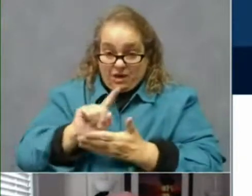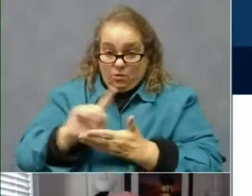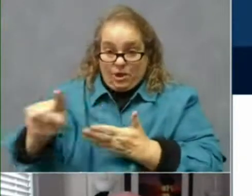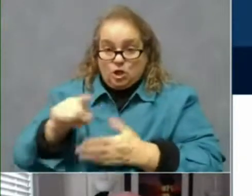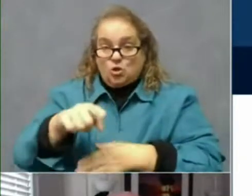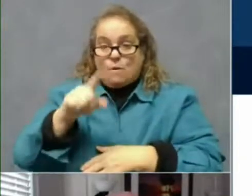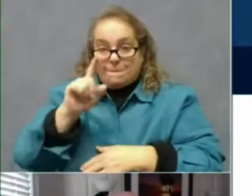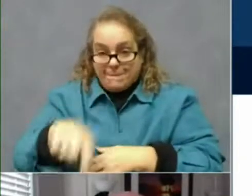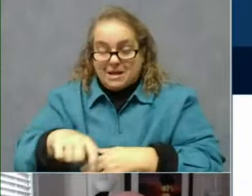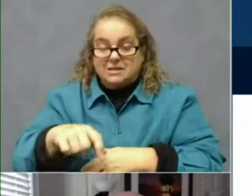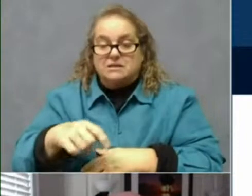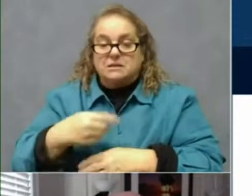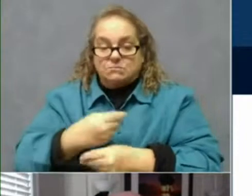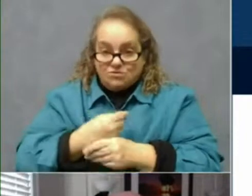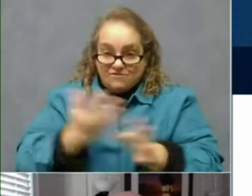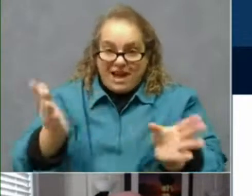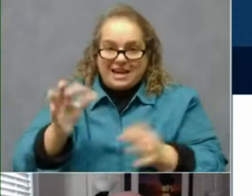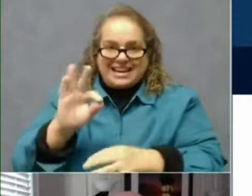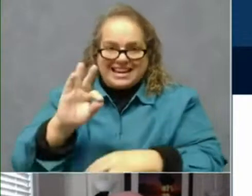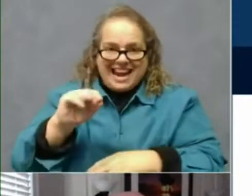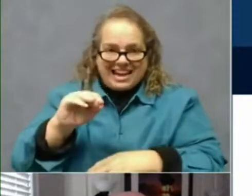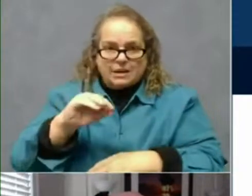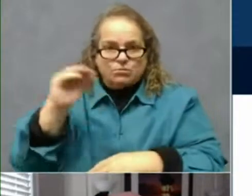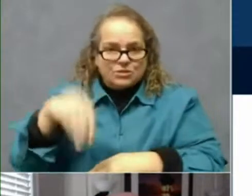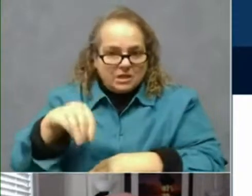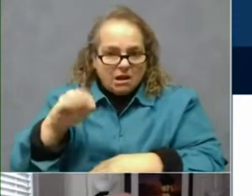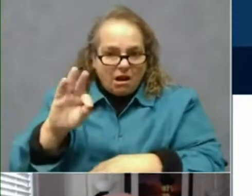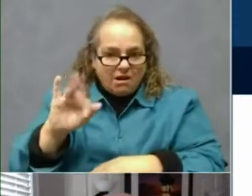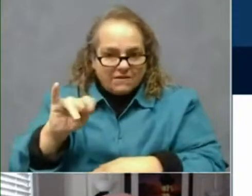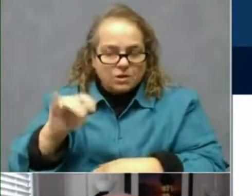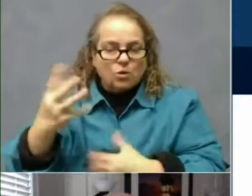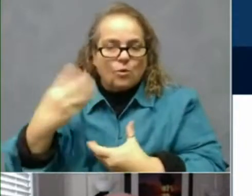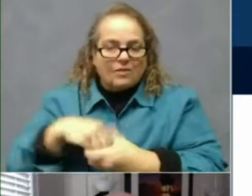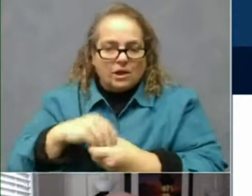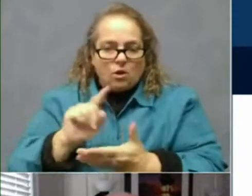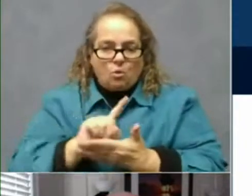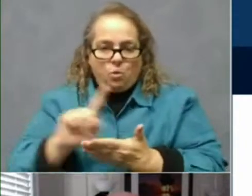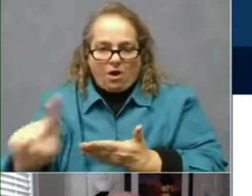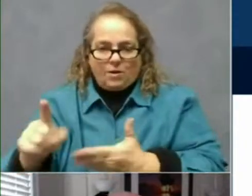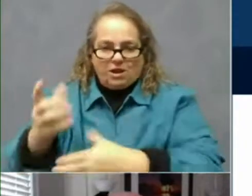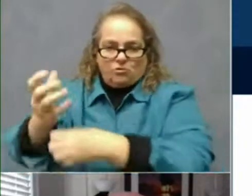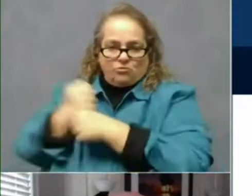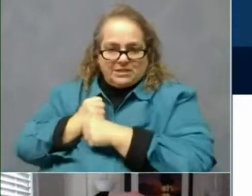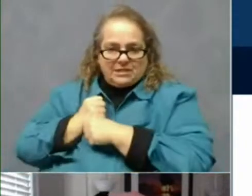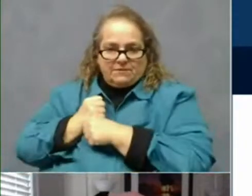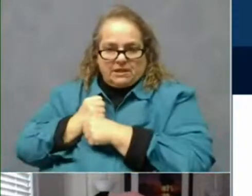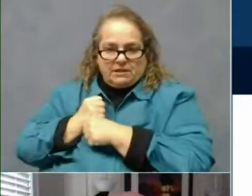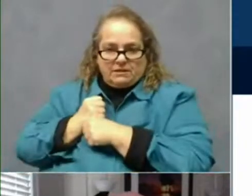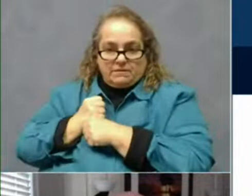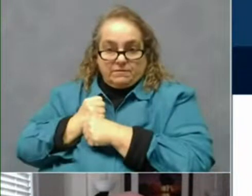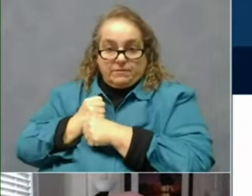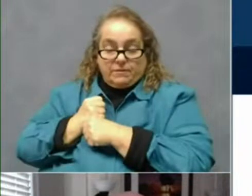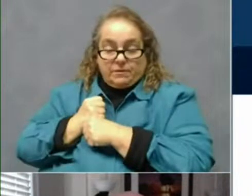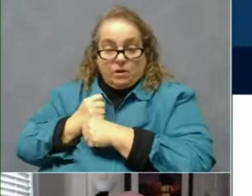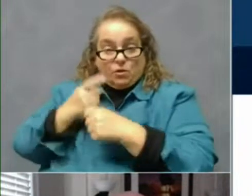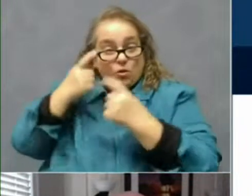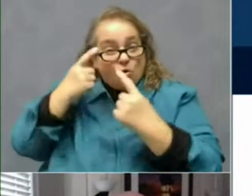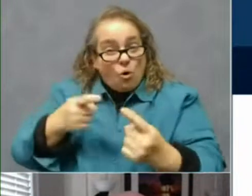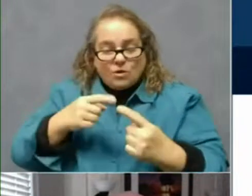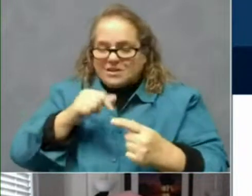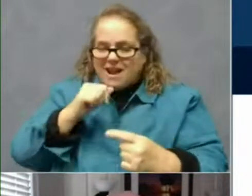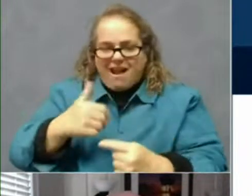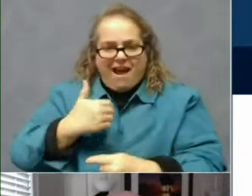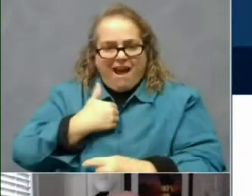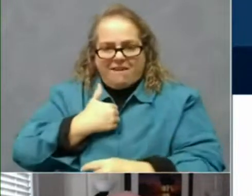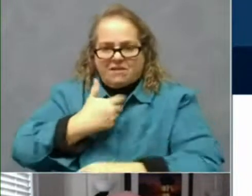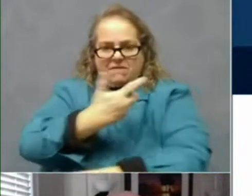administered 90% or more of it within one week of receiving it. The goal is to not have vaccines sitting in a